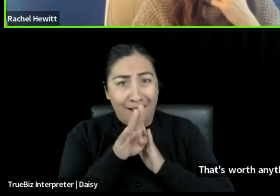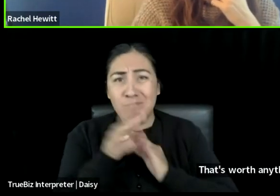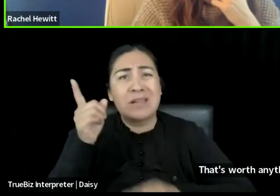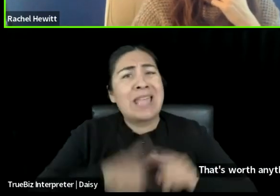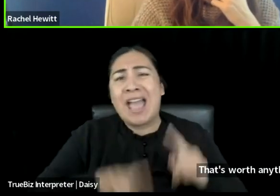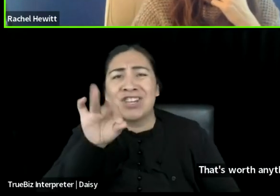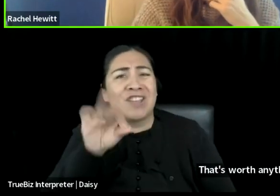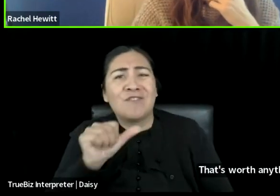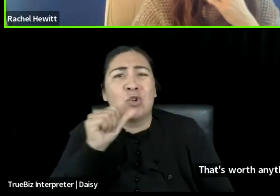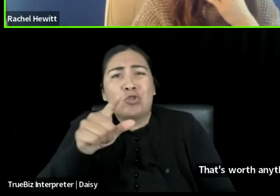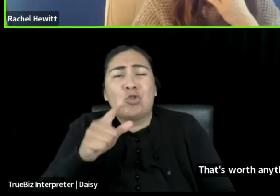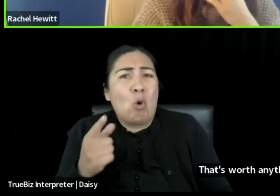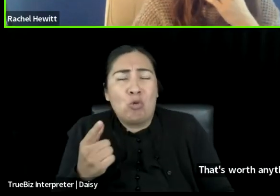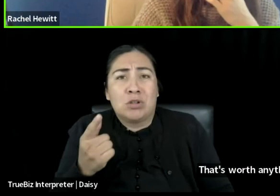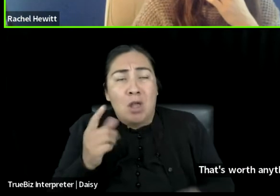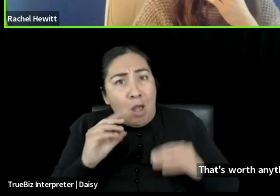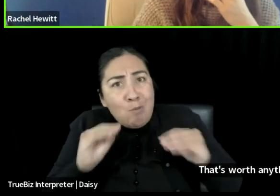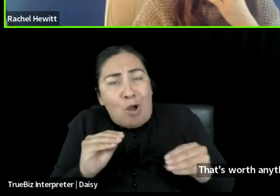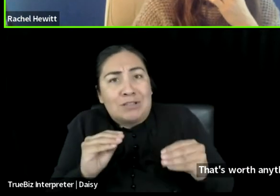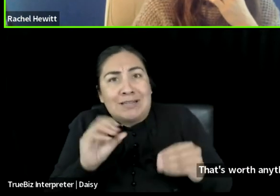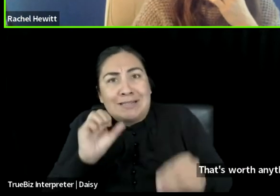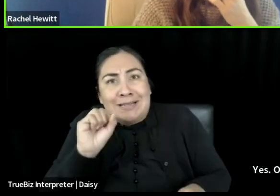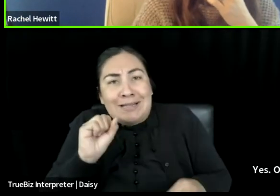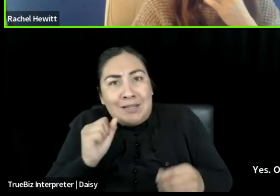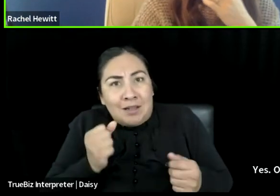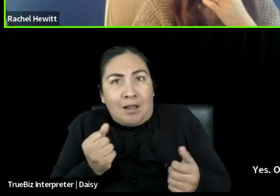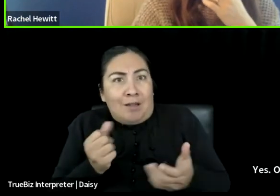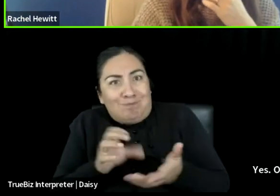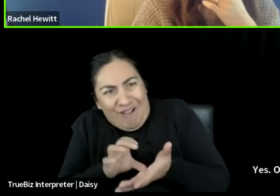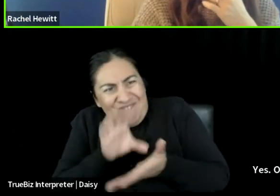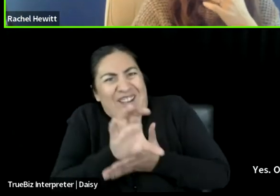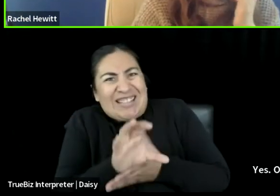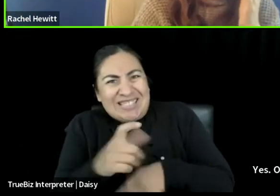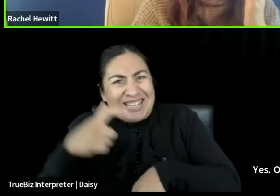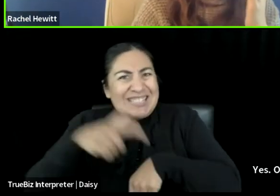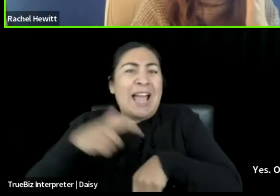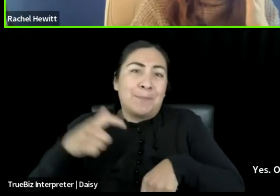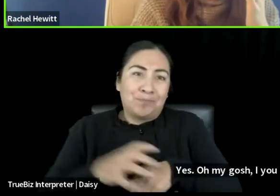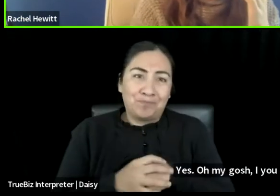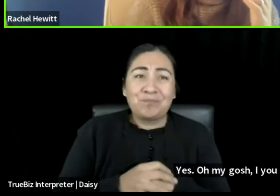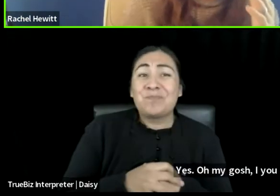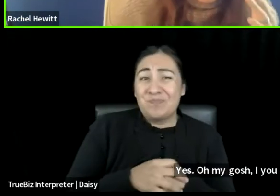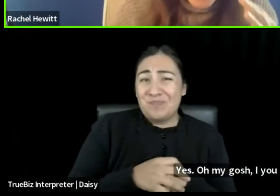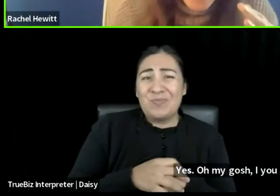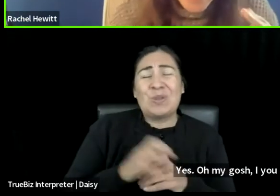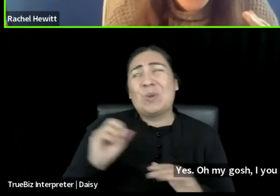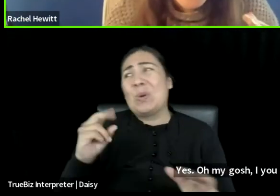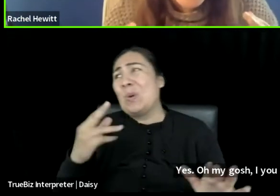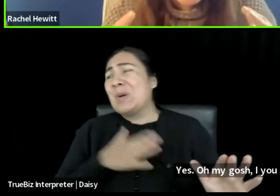Yes. Oh my gosh. I even vocalized the, we already know how to do that.